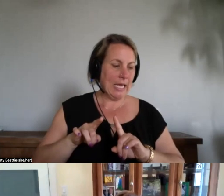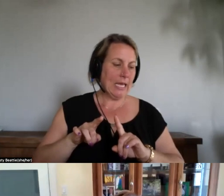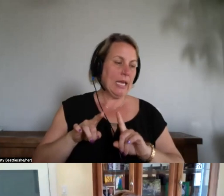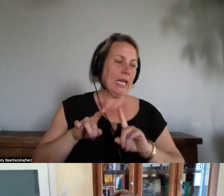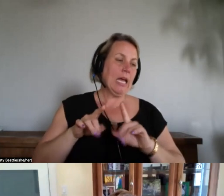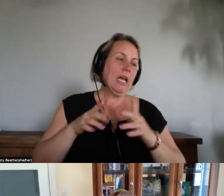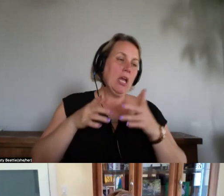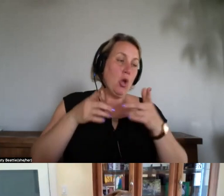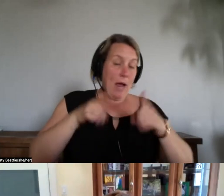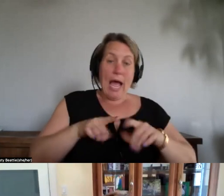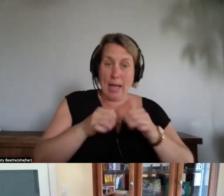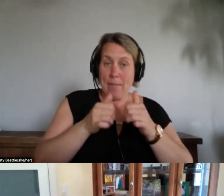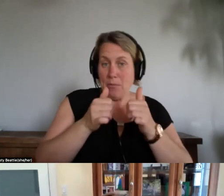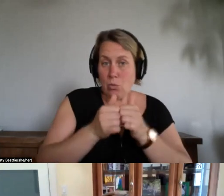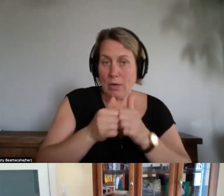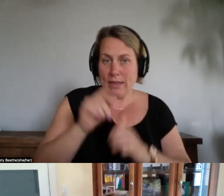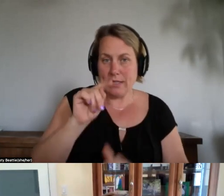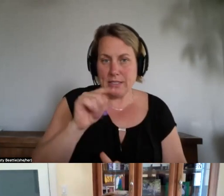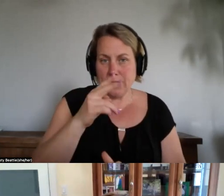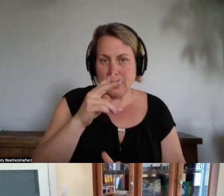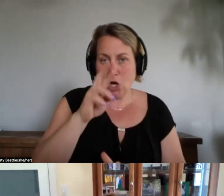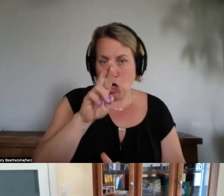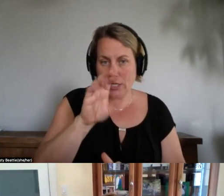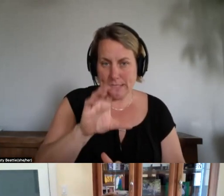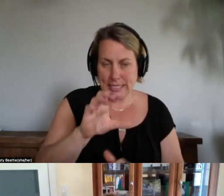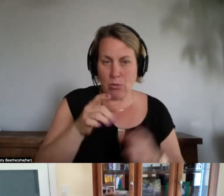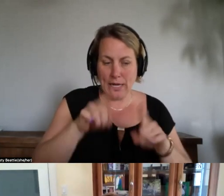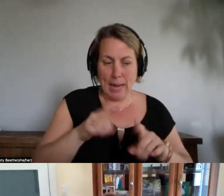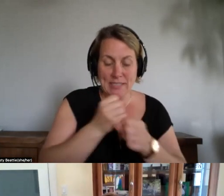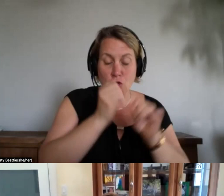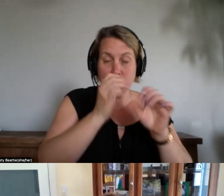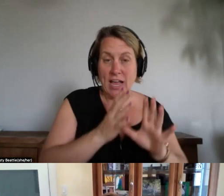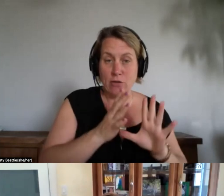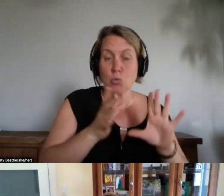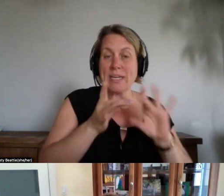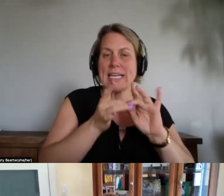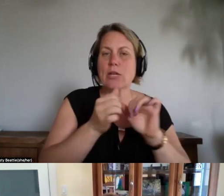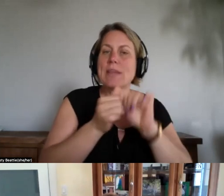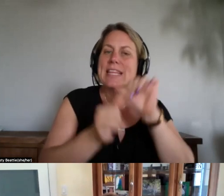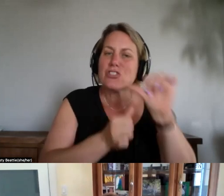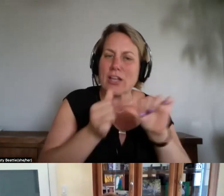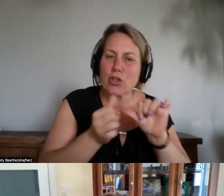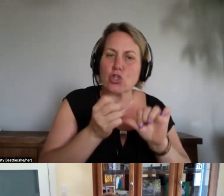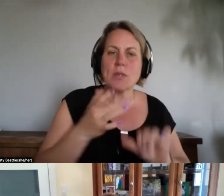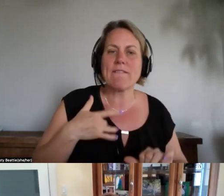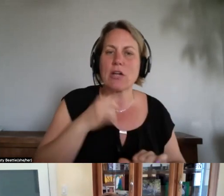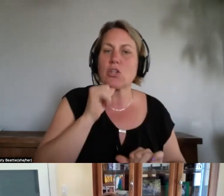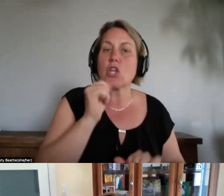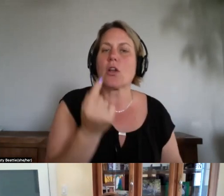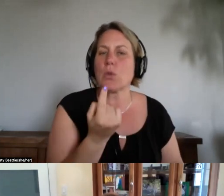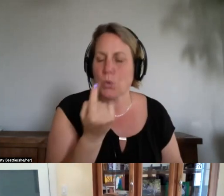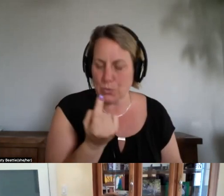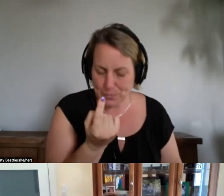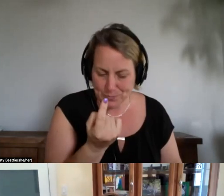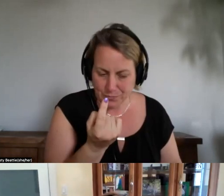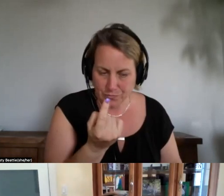um survivors were connecting with each other so they weren't alone and they were making